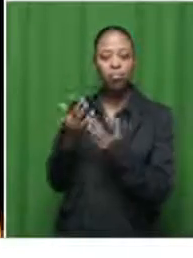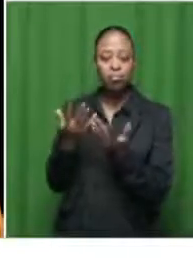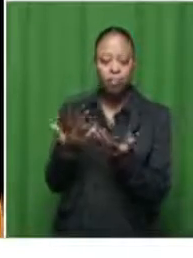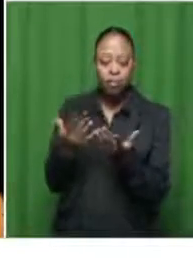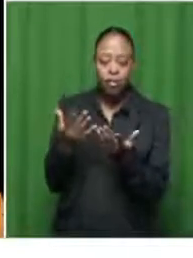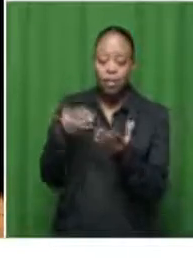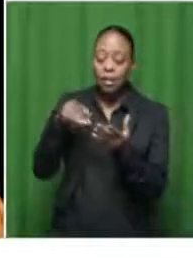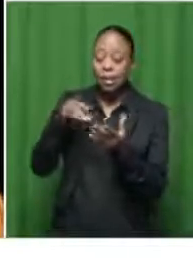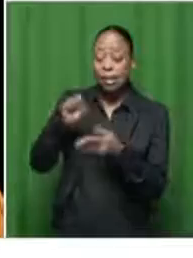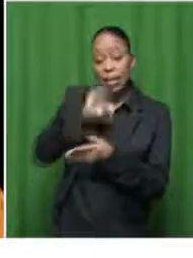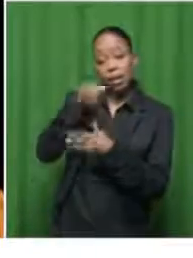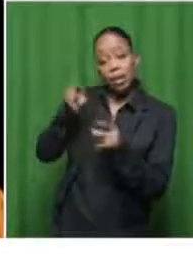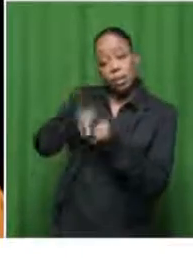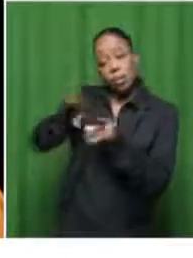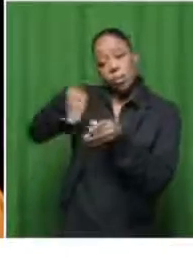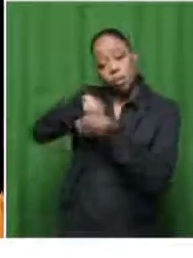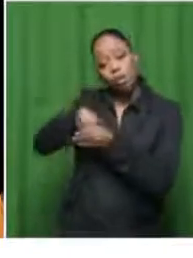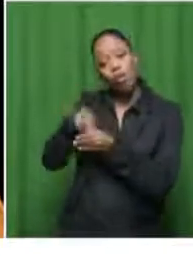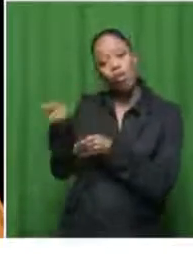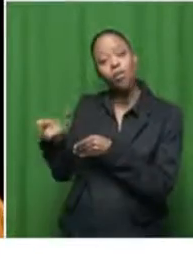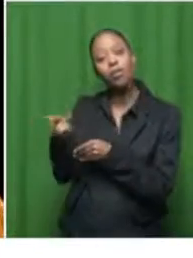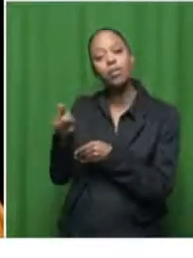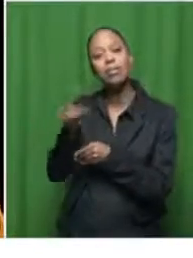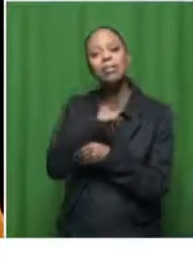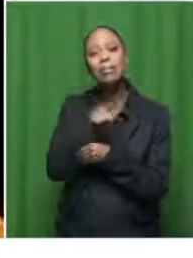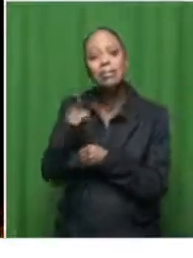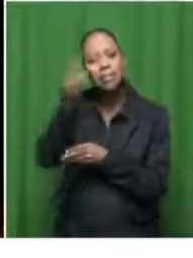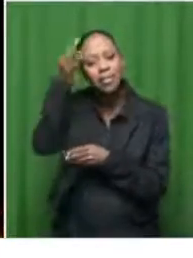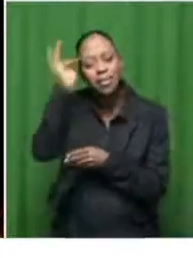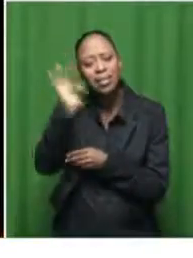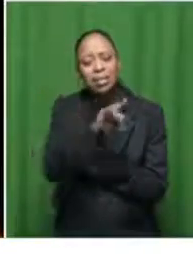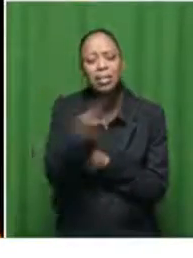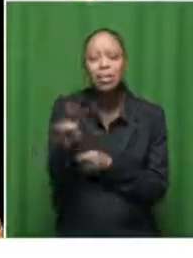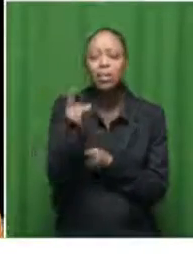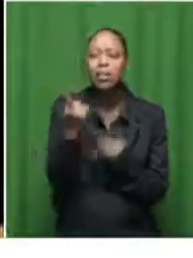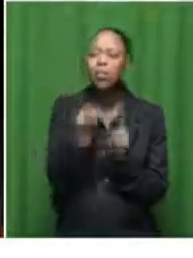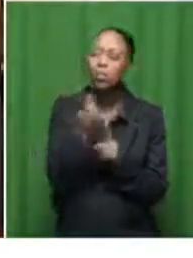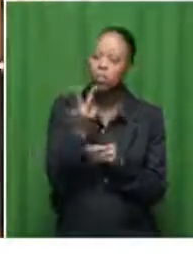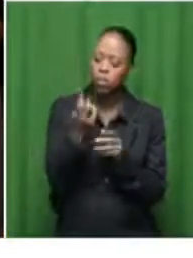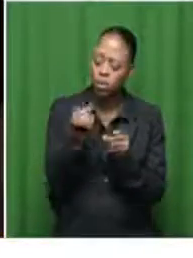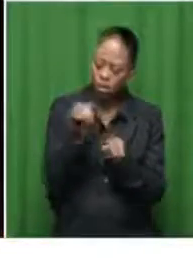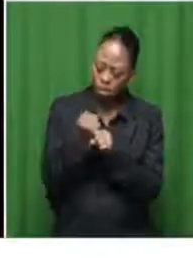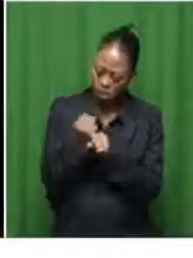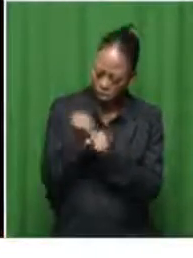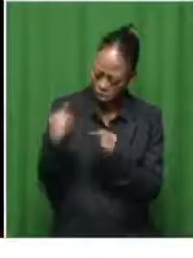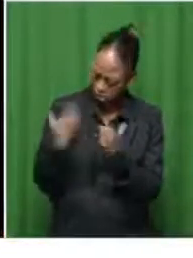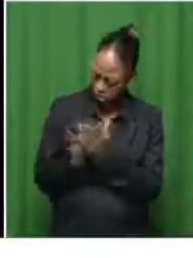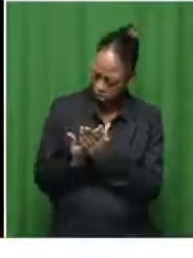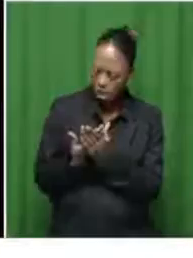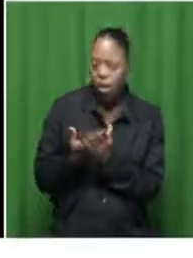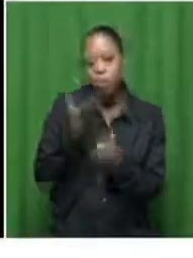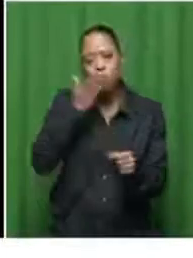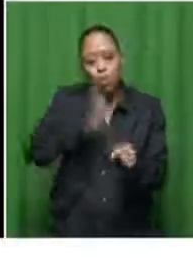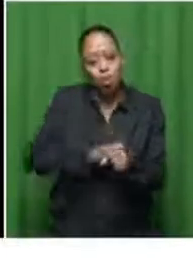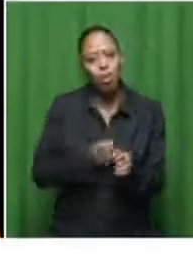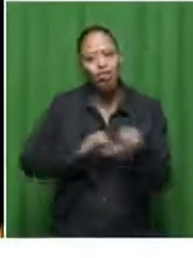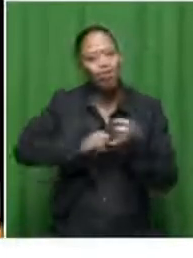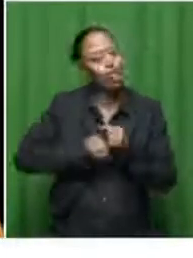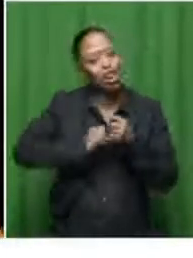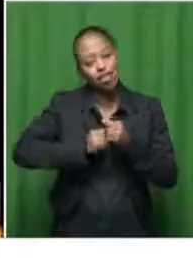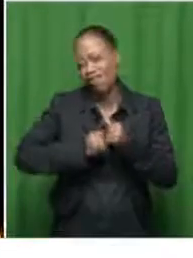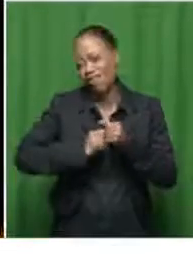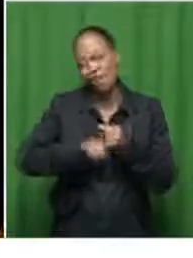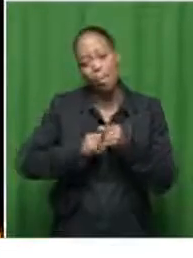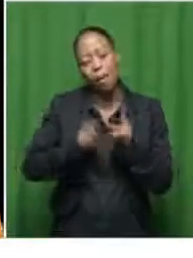South Africa to be one of them that have really since the last 20 years committed and tried it's just not yet